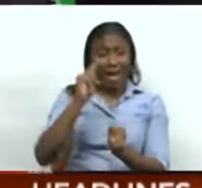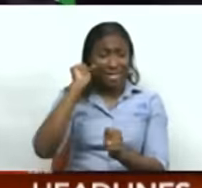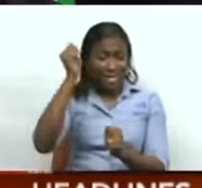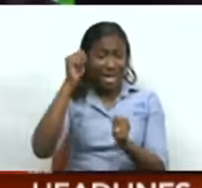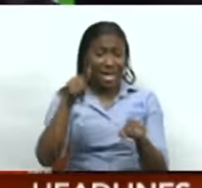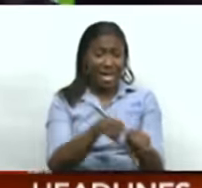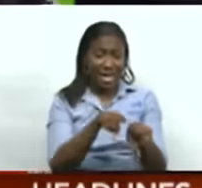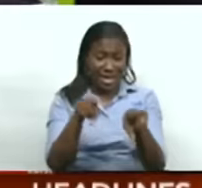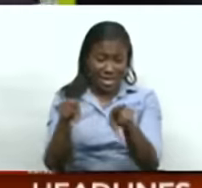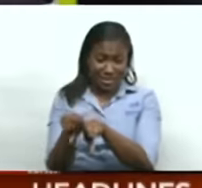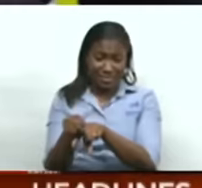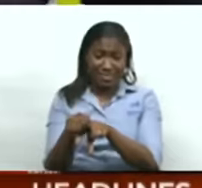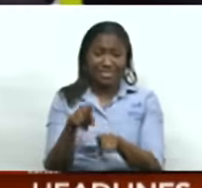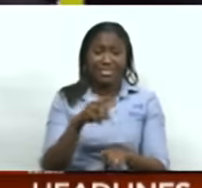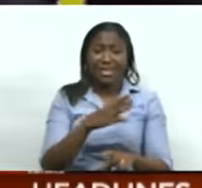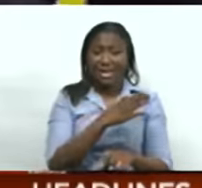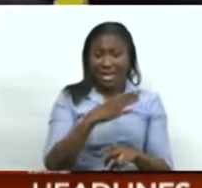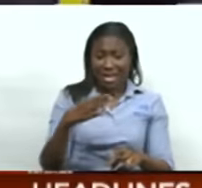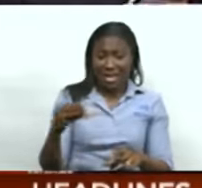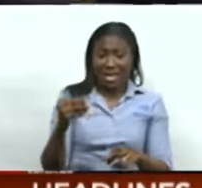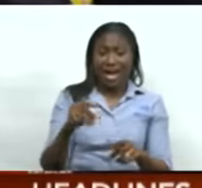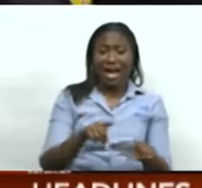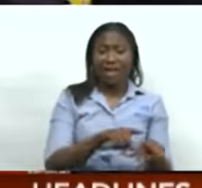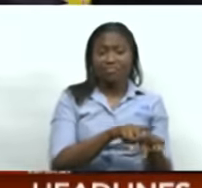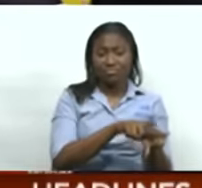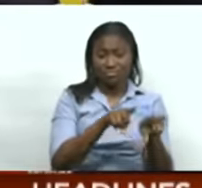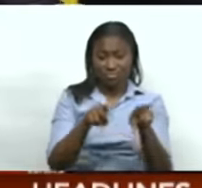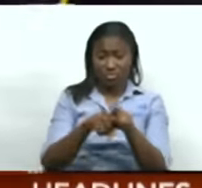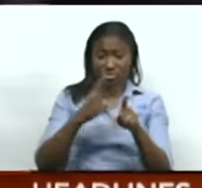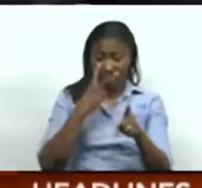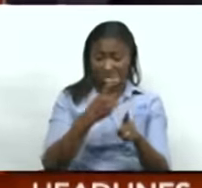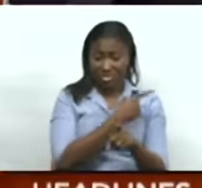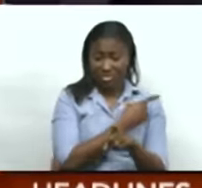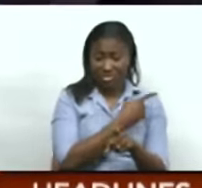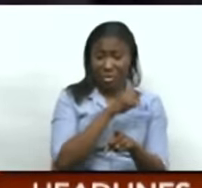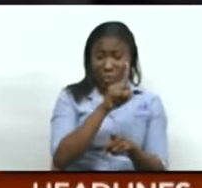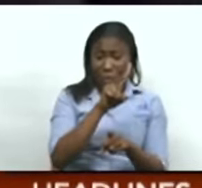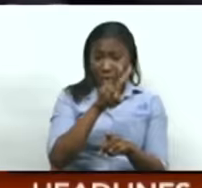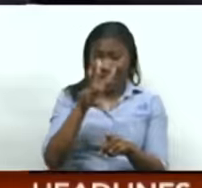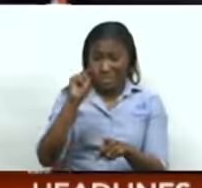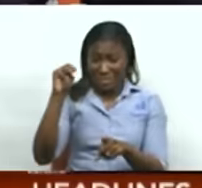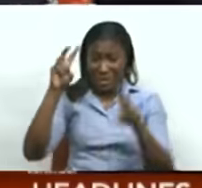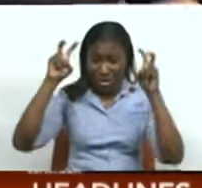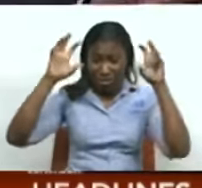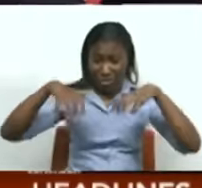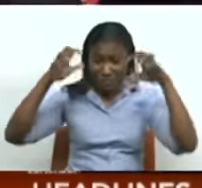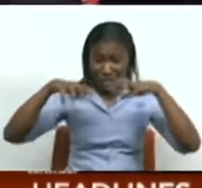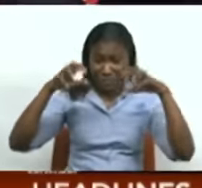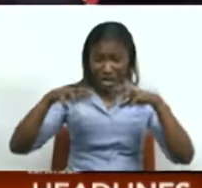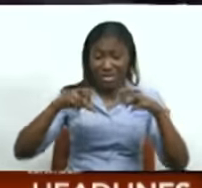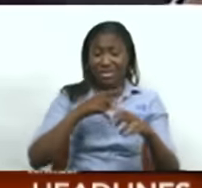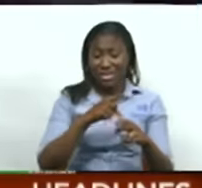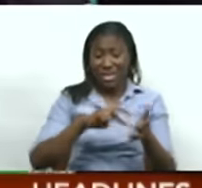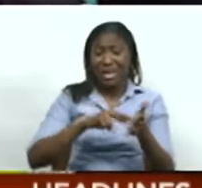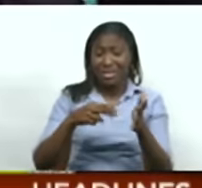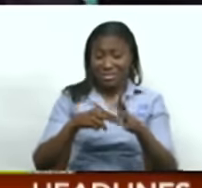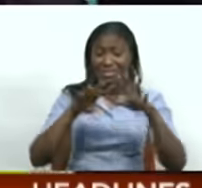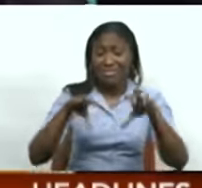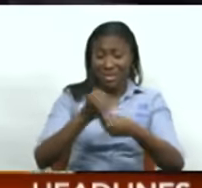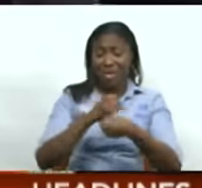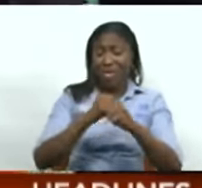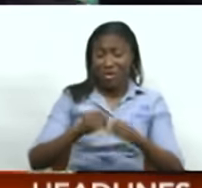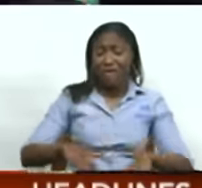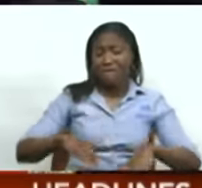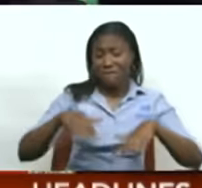with the remainder of the country seeing less than that. Now this amount of rain over a five-day period is what you're seeing here, is enough to cause some street and